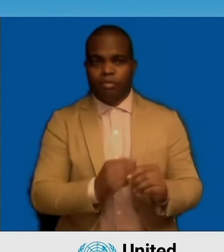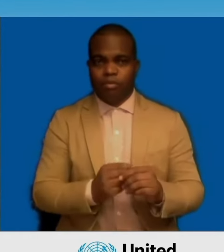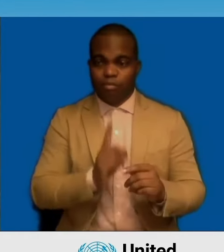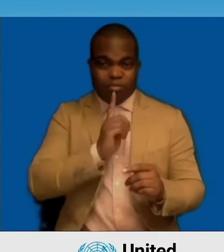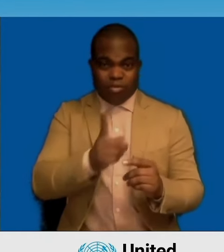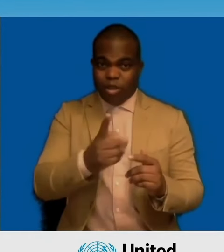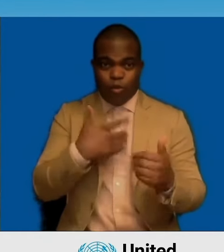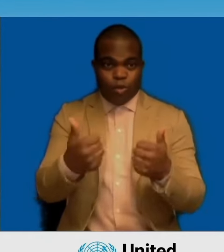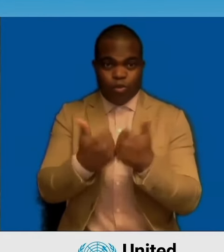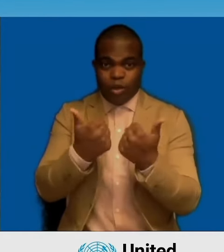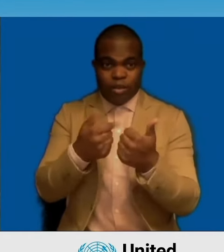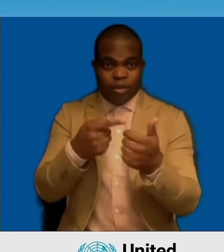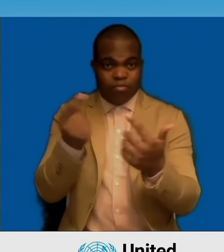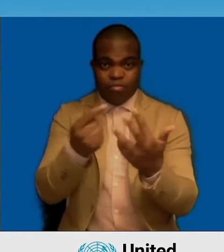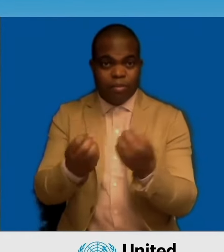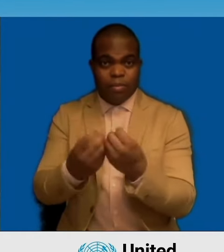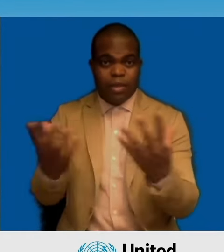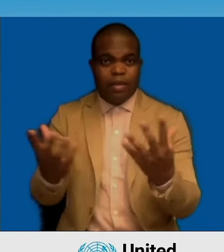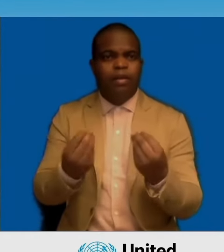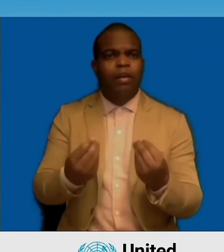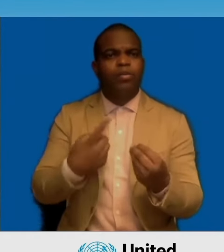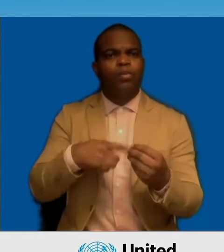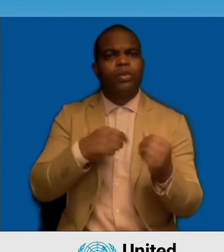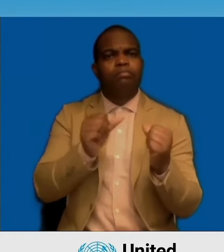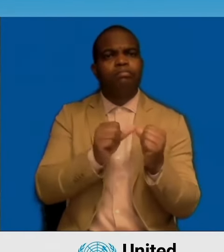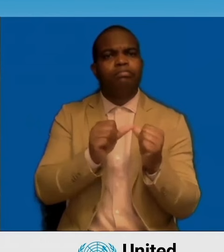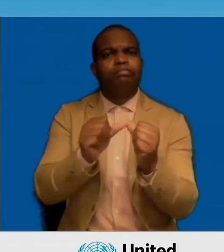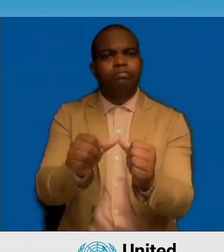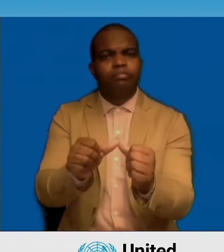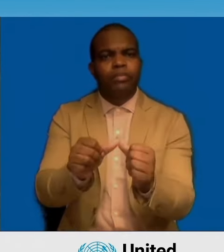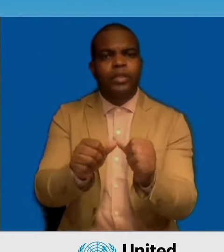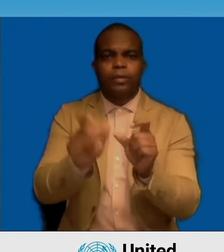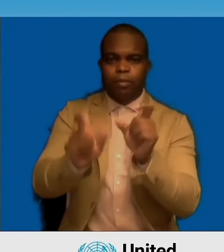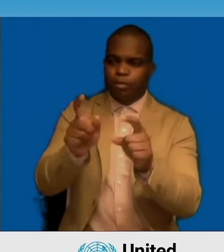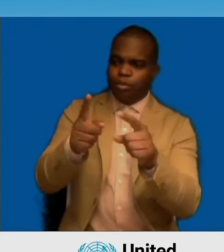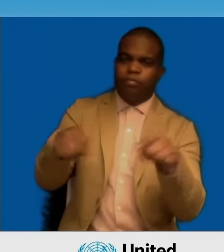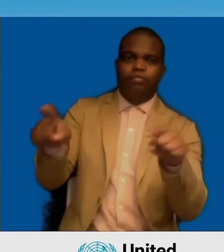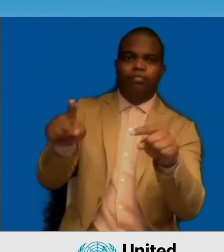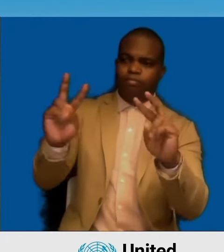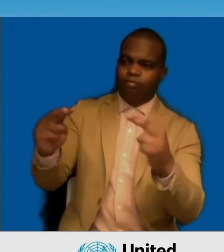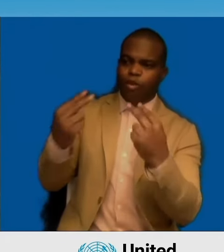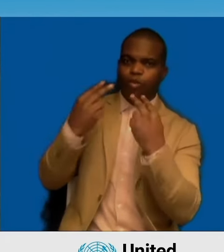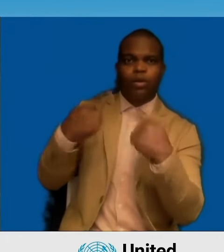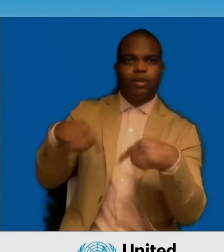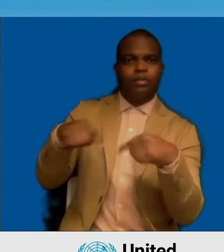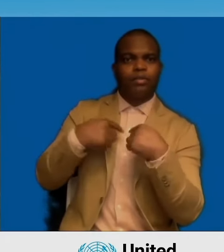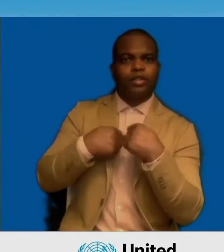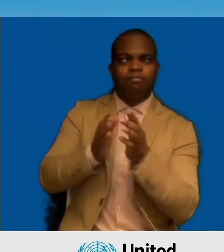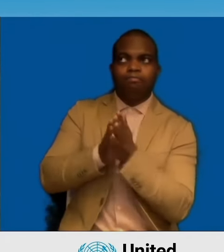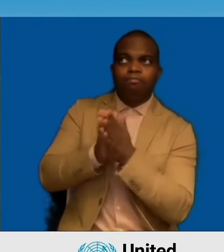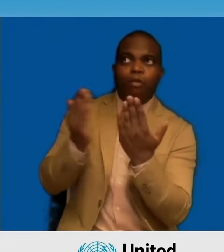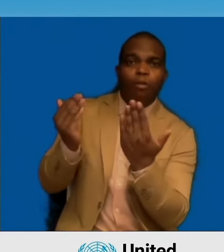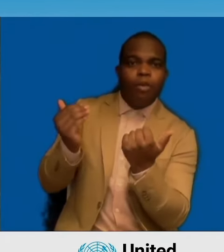hope lies in coordinated action that can only arise in the context of effective processes of the UN system. For example, the